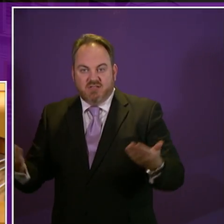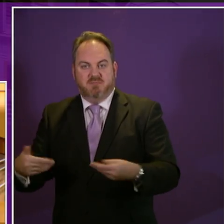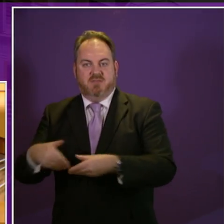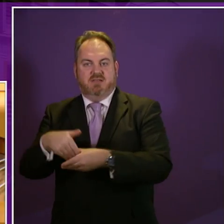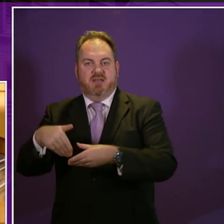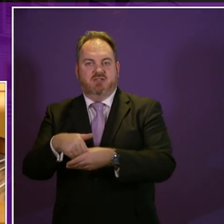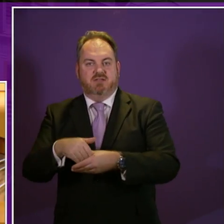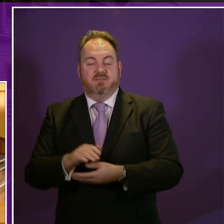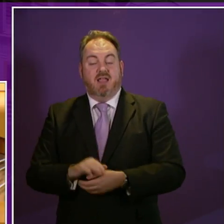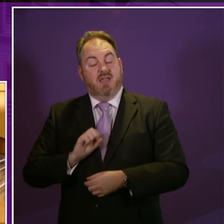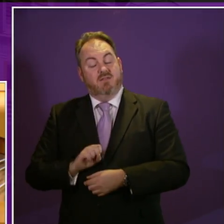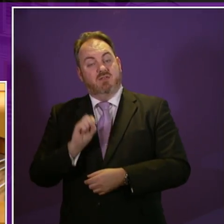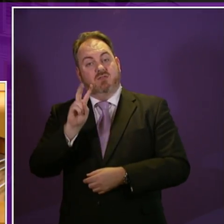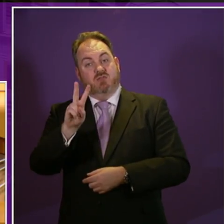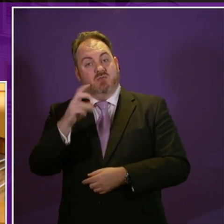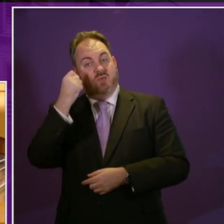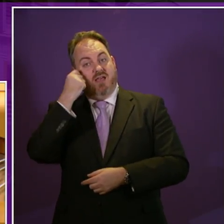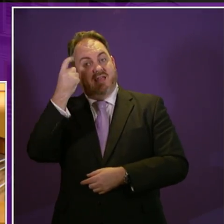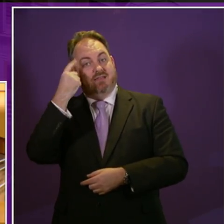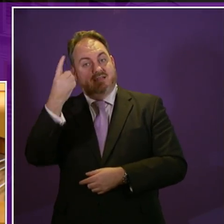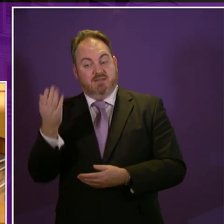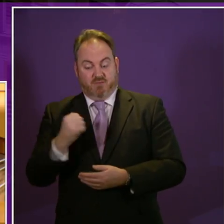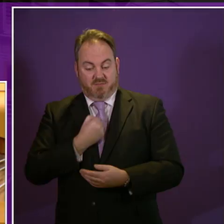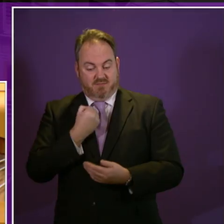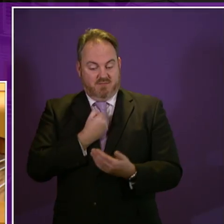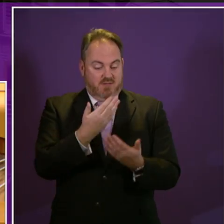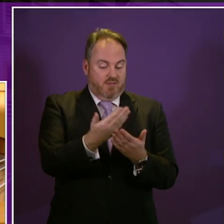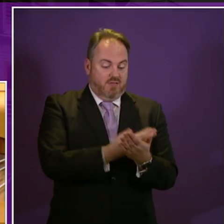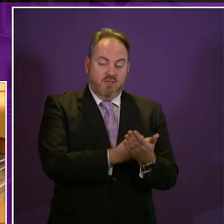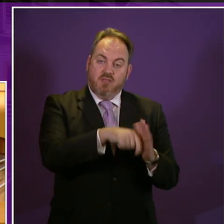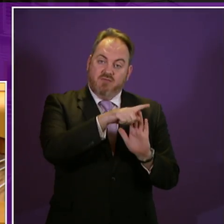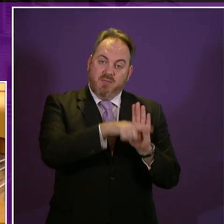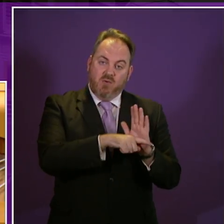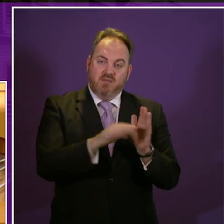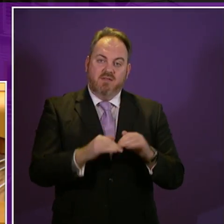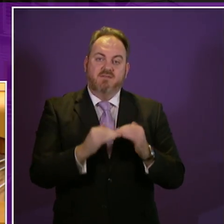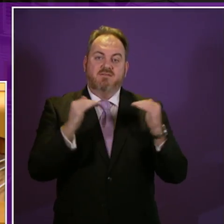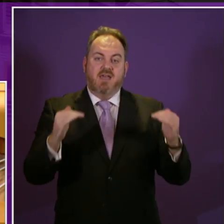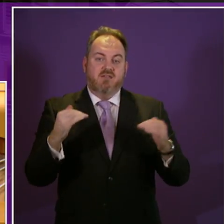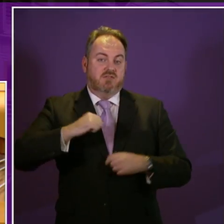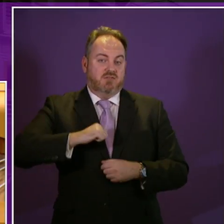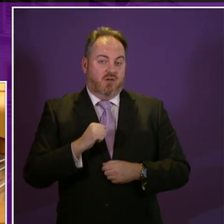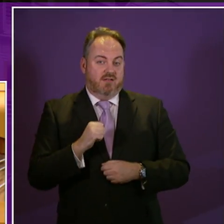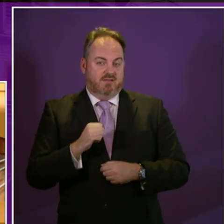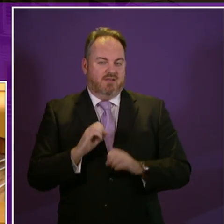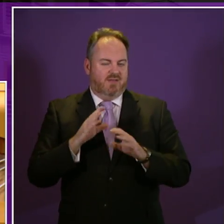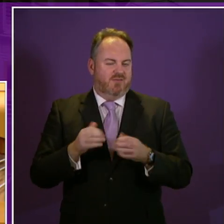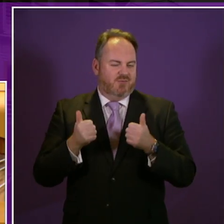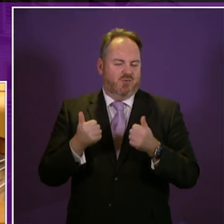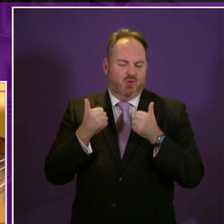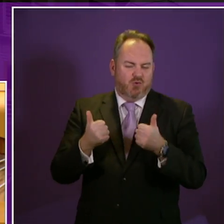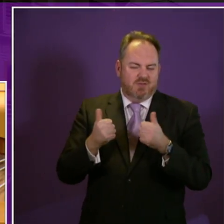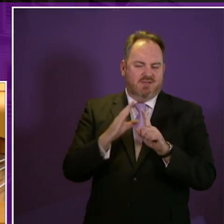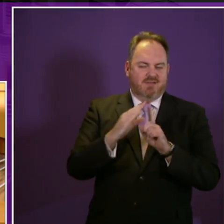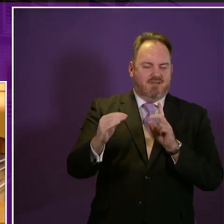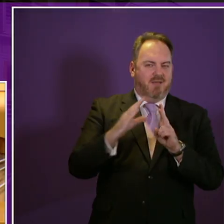to briefly mention two ideas from the Fairer Scotland Report, which I think provide great examples of doing just that. And they are